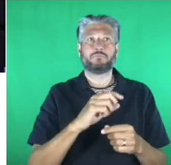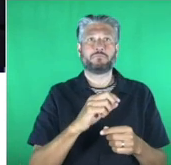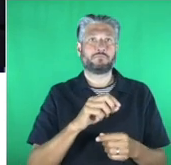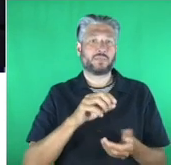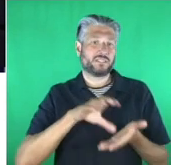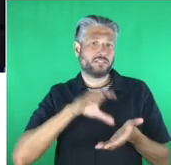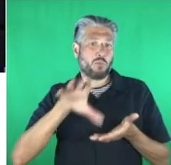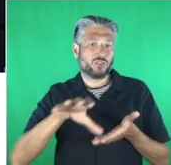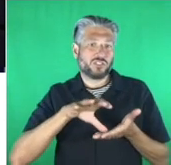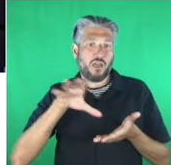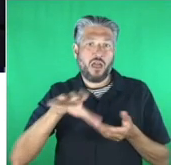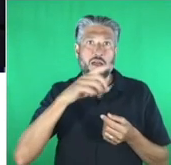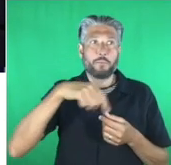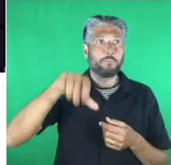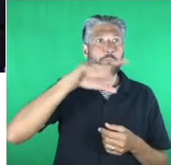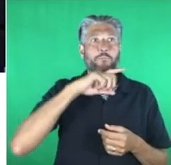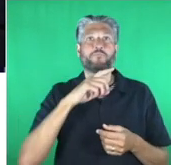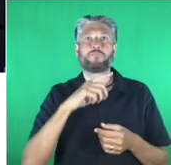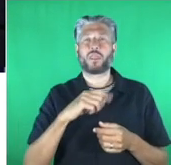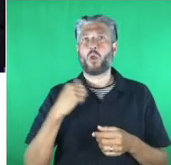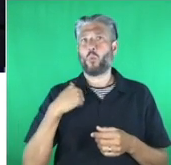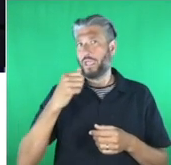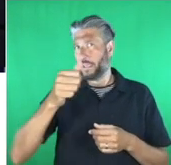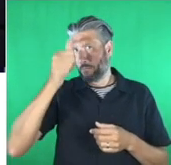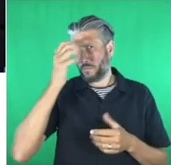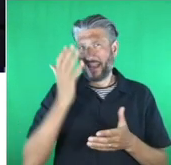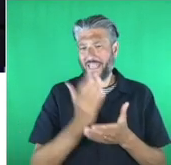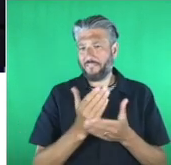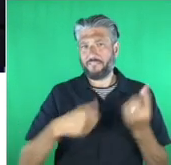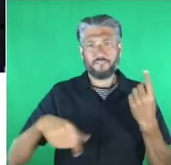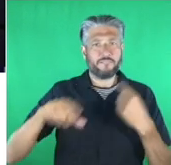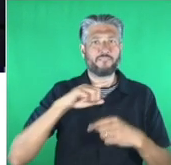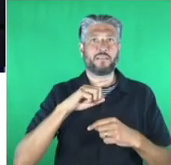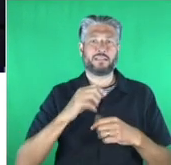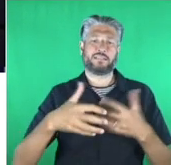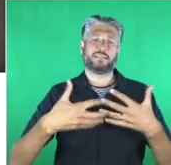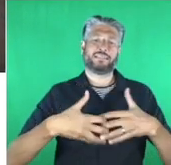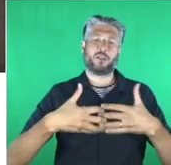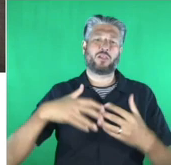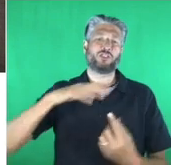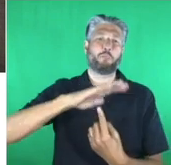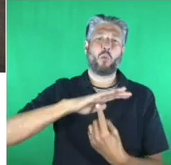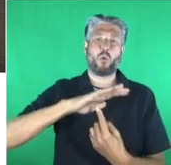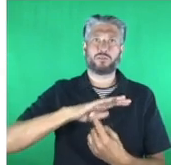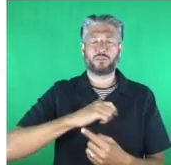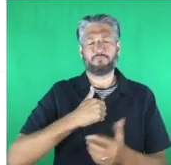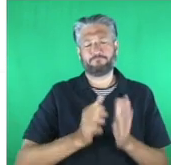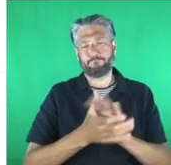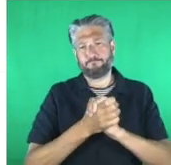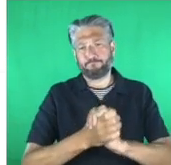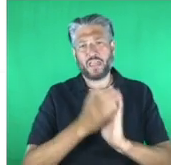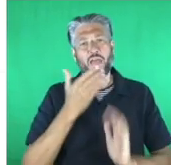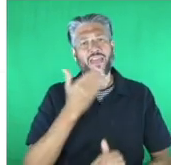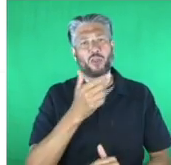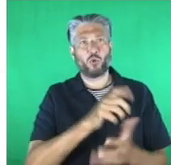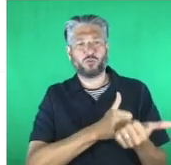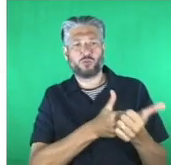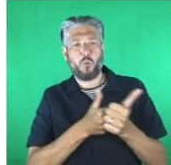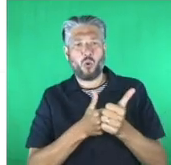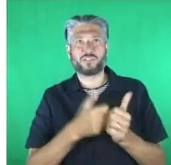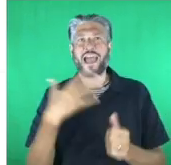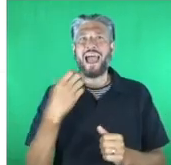organizations who believe in using tech to make the world a better place and i'm hugely grateful for your support this year that's the arts council england